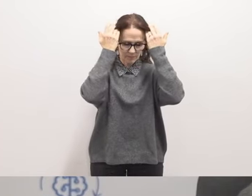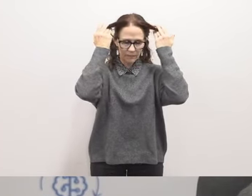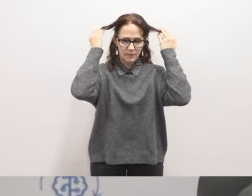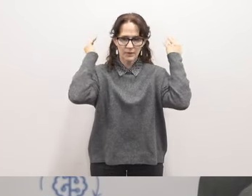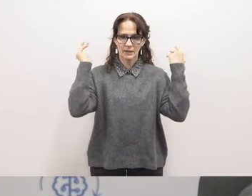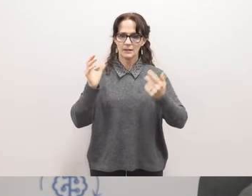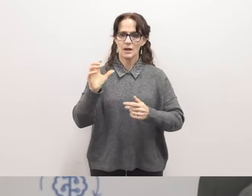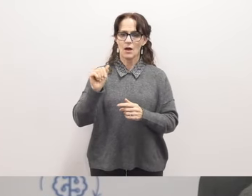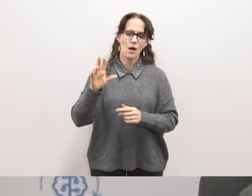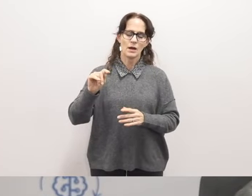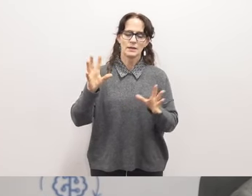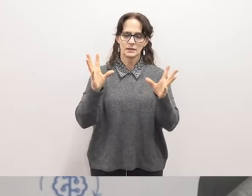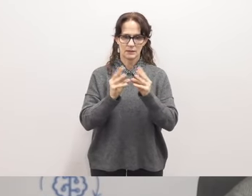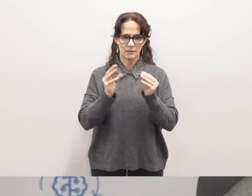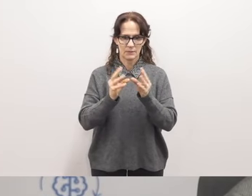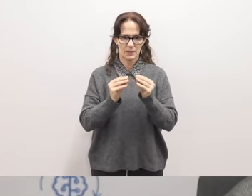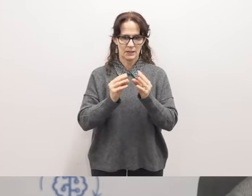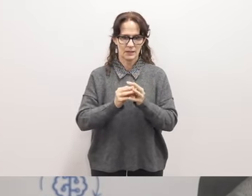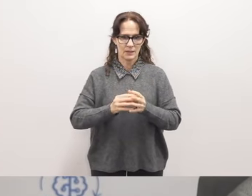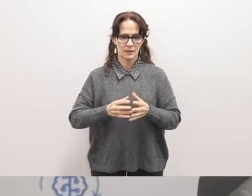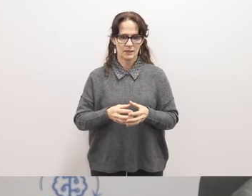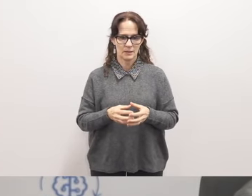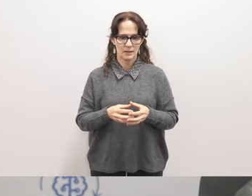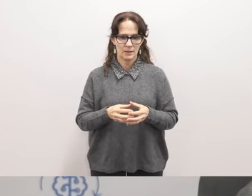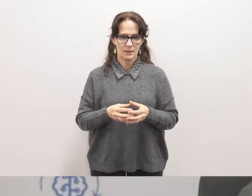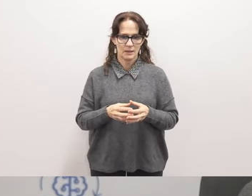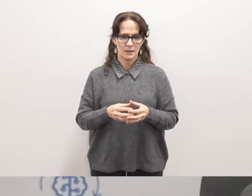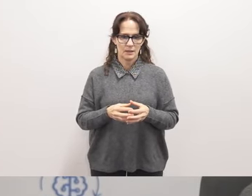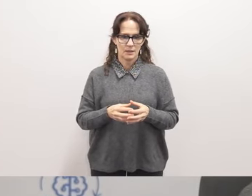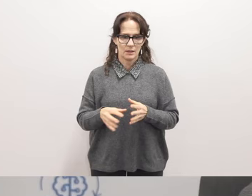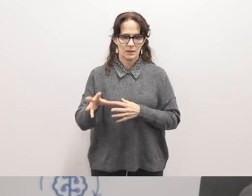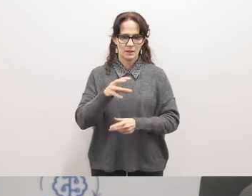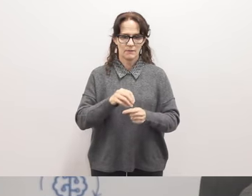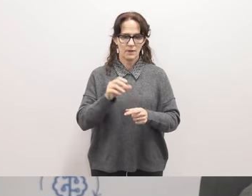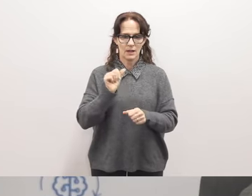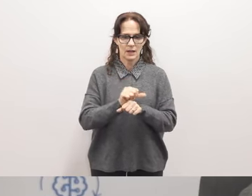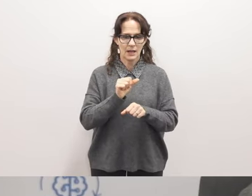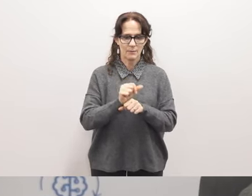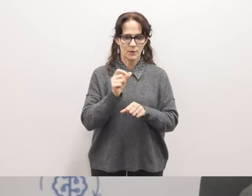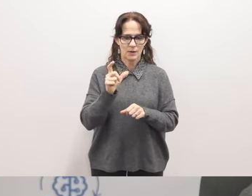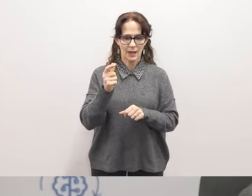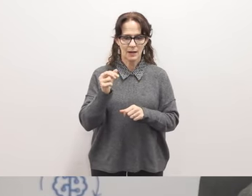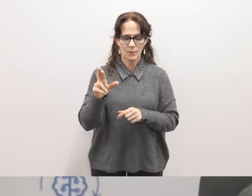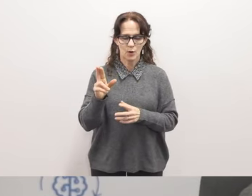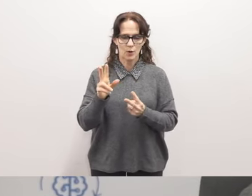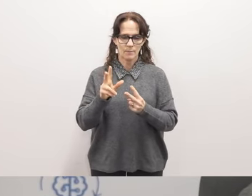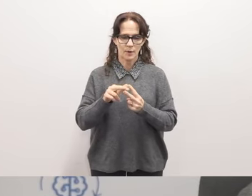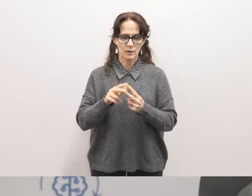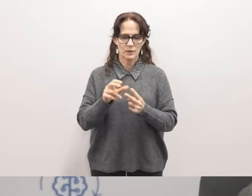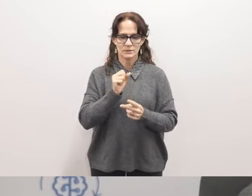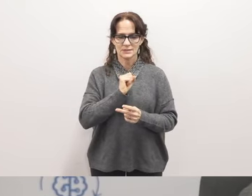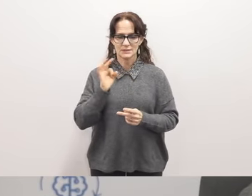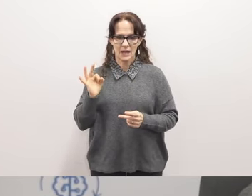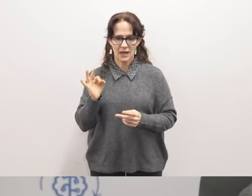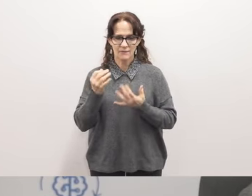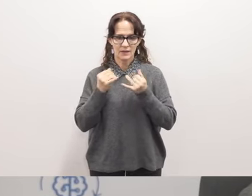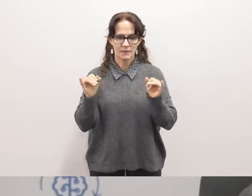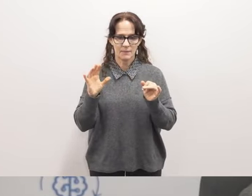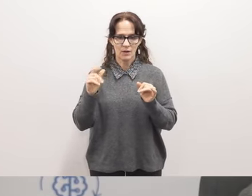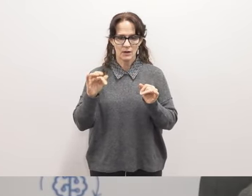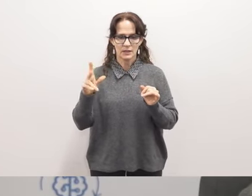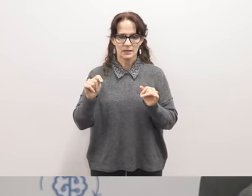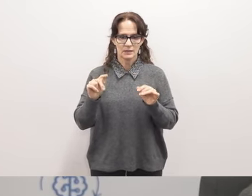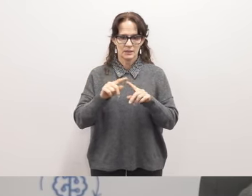meeting and um that involved labor partners staff the independent audit